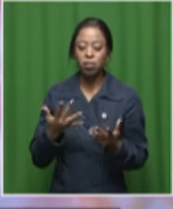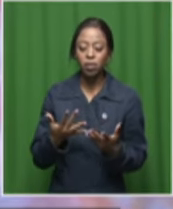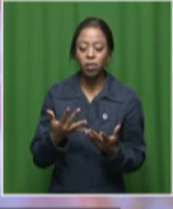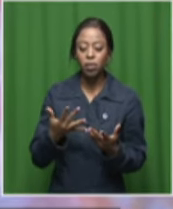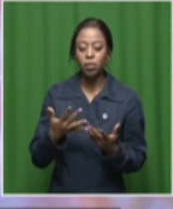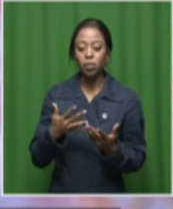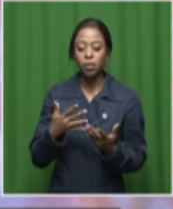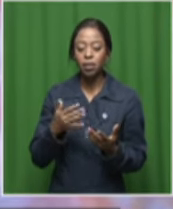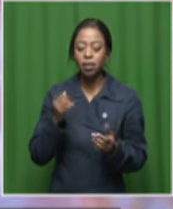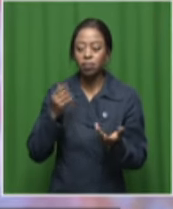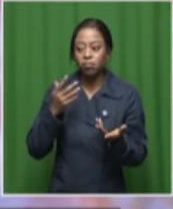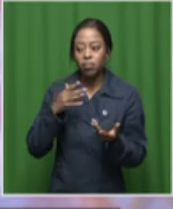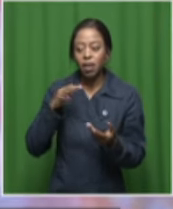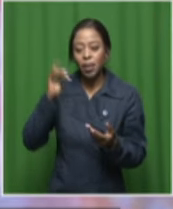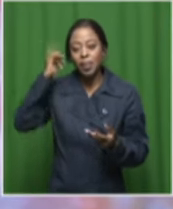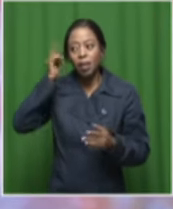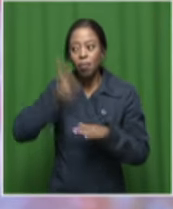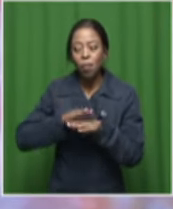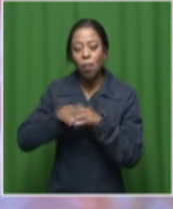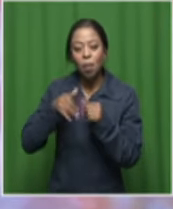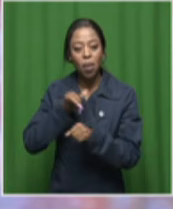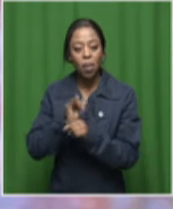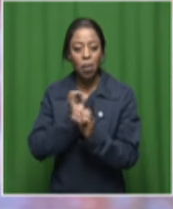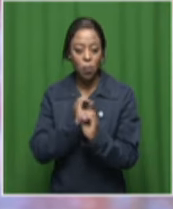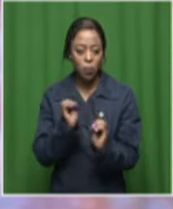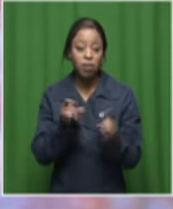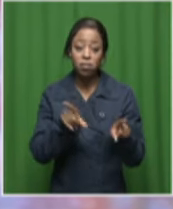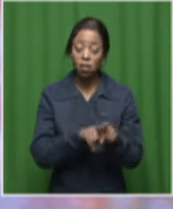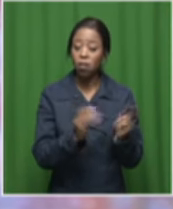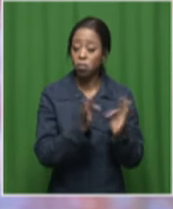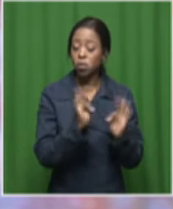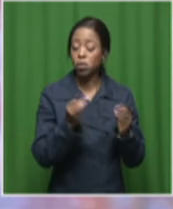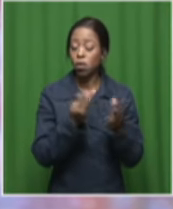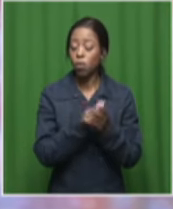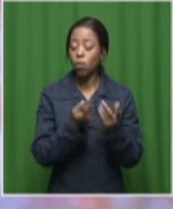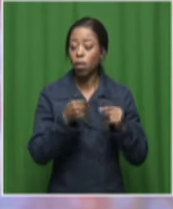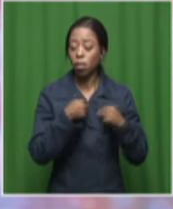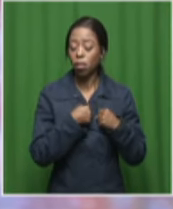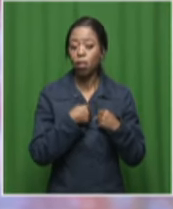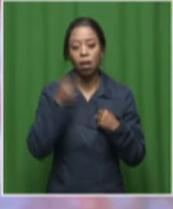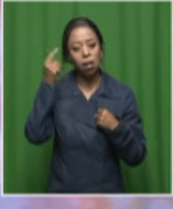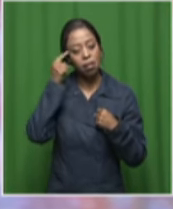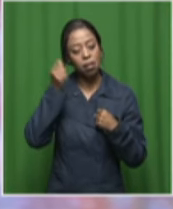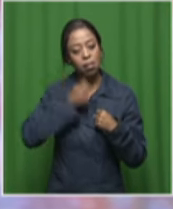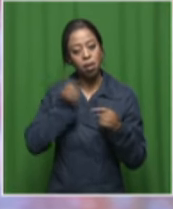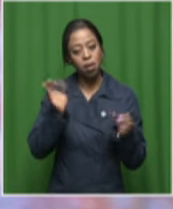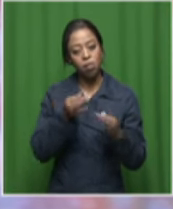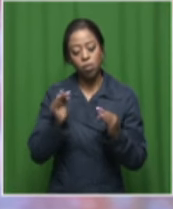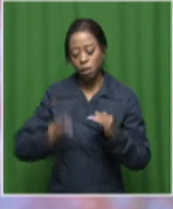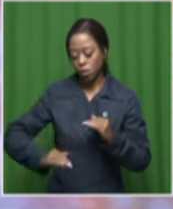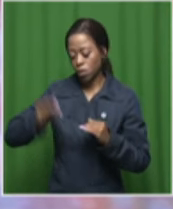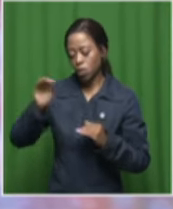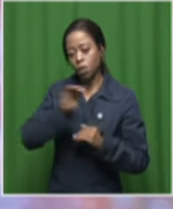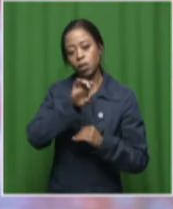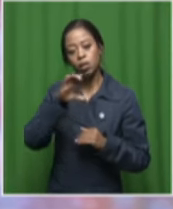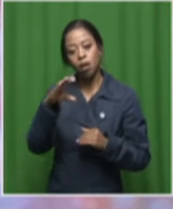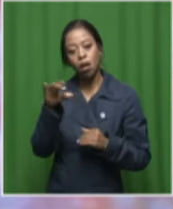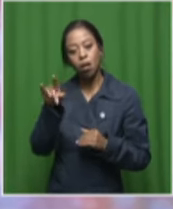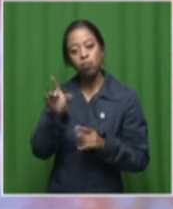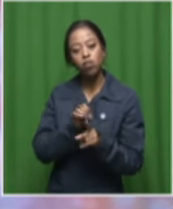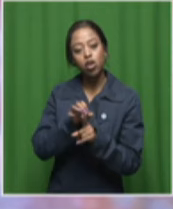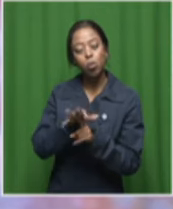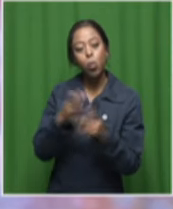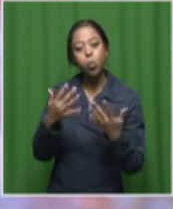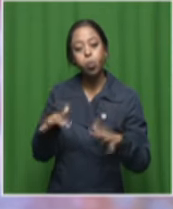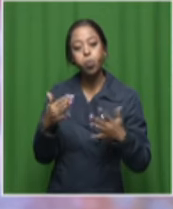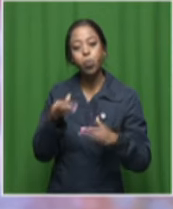recognize exactly what it is, you know. Even with me, with music, you know, I think my music growing up in the Eastern Cape, it is definitely influenced